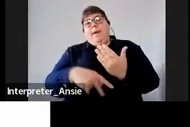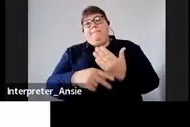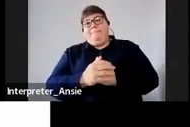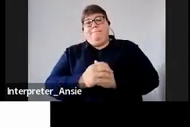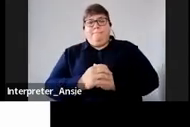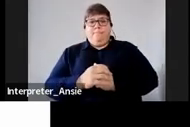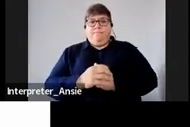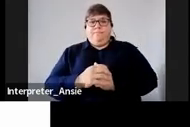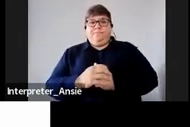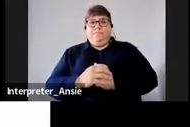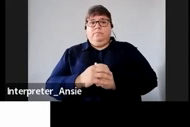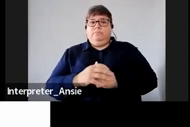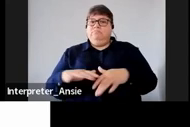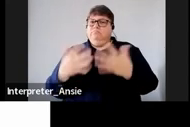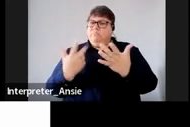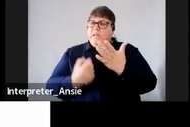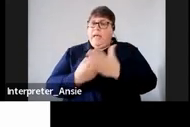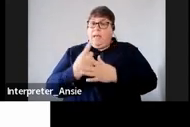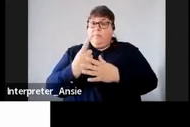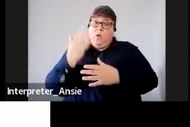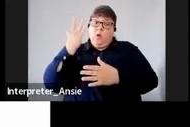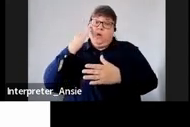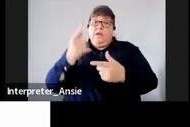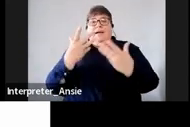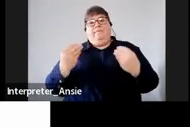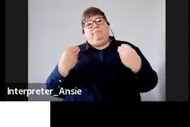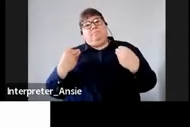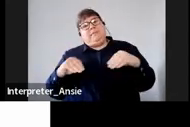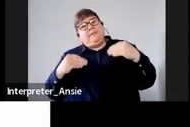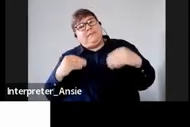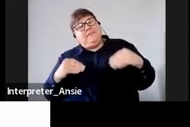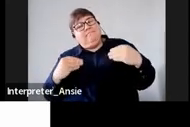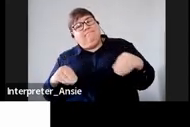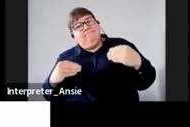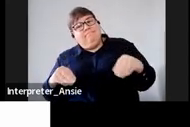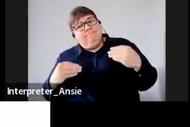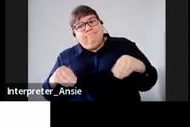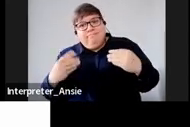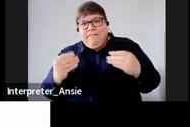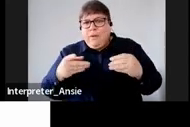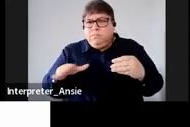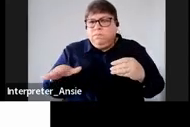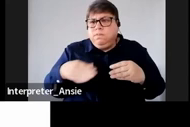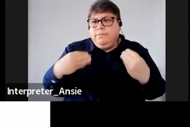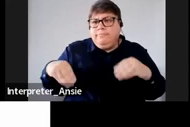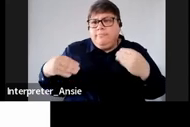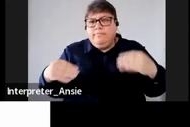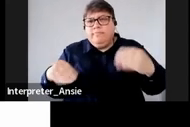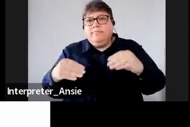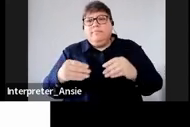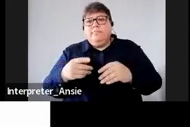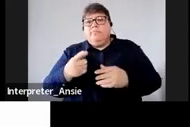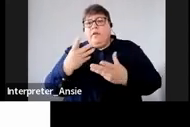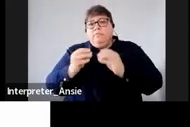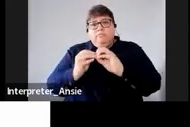what normally happen is when you're conducting a business or when you are in the creation